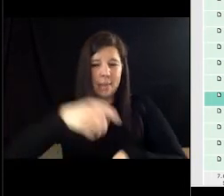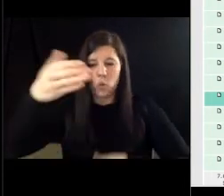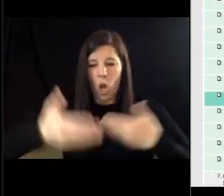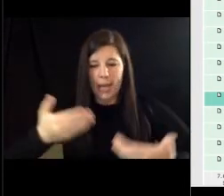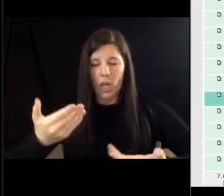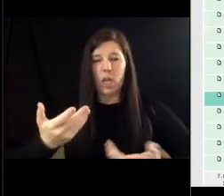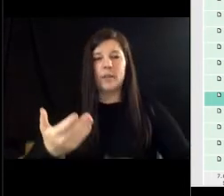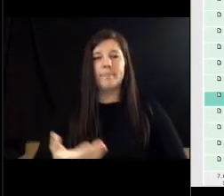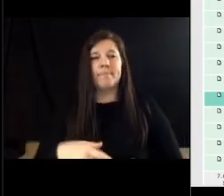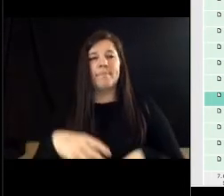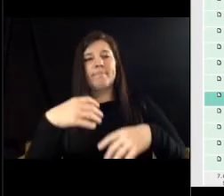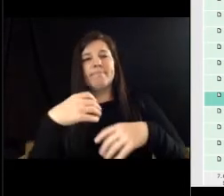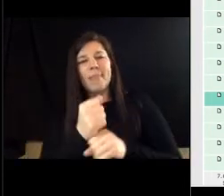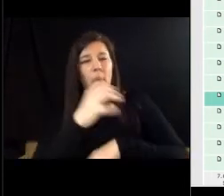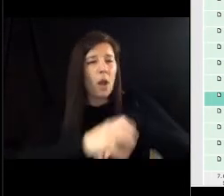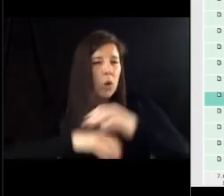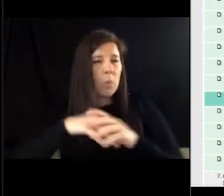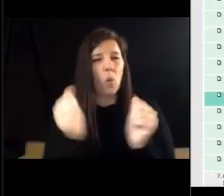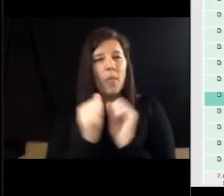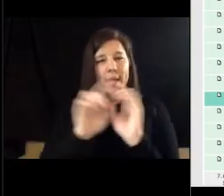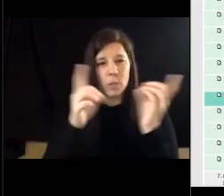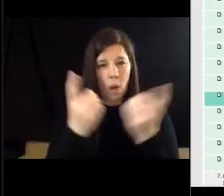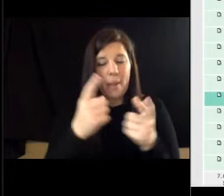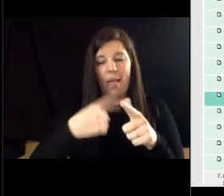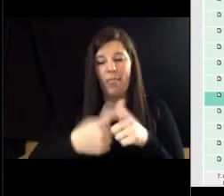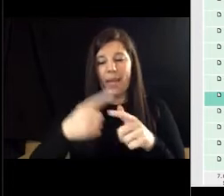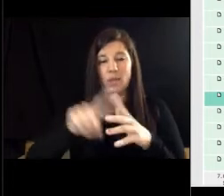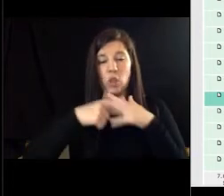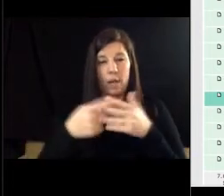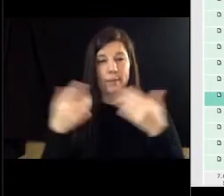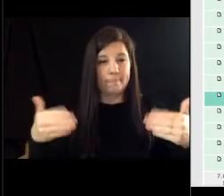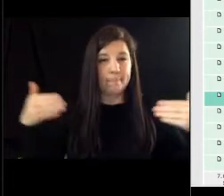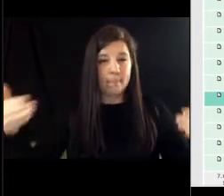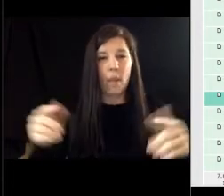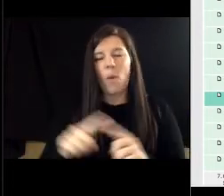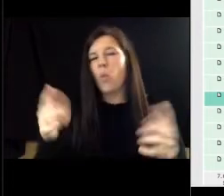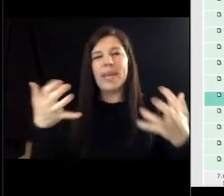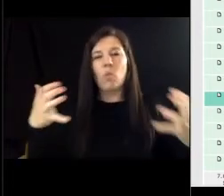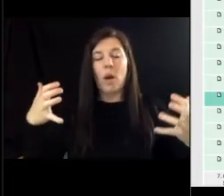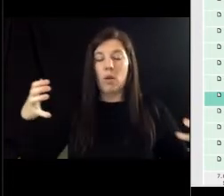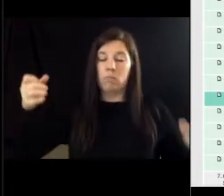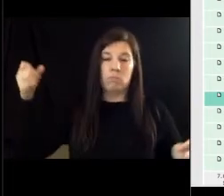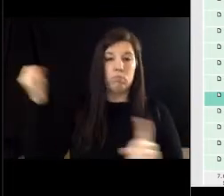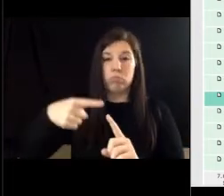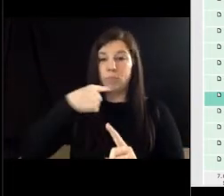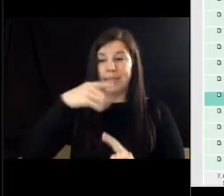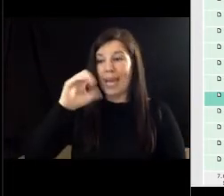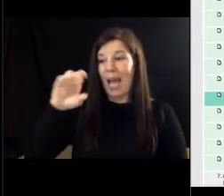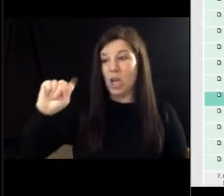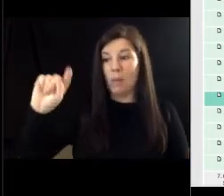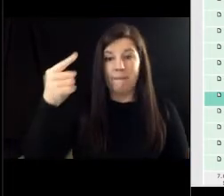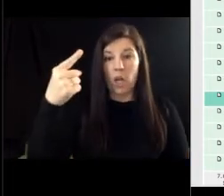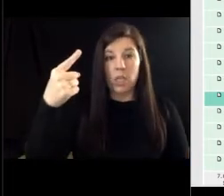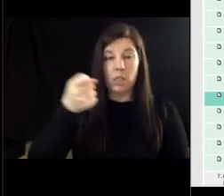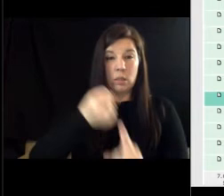and then we'll be able to roll it out but what we didn't want to do is shock the system with october one we're going to roll this out when